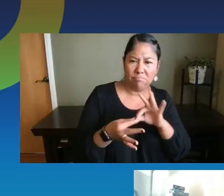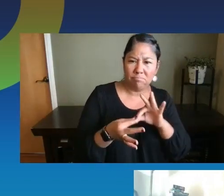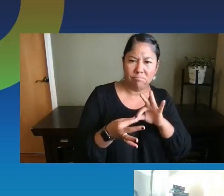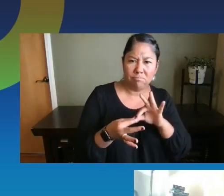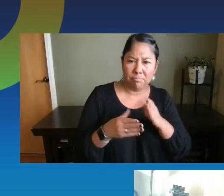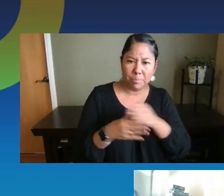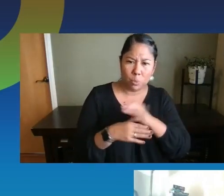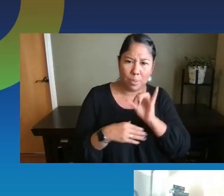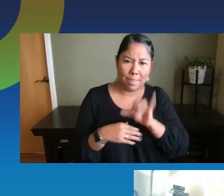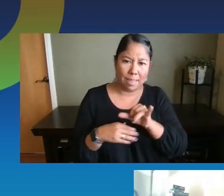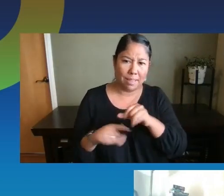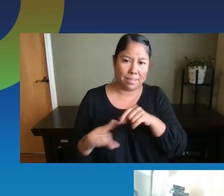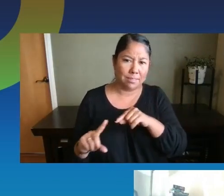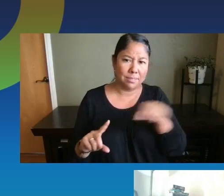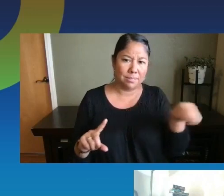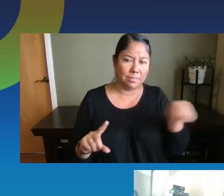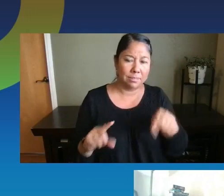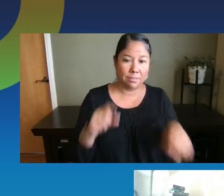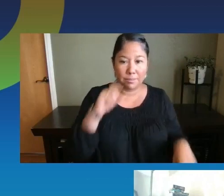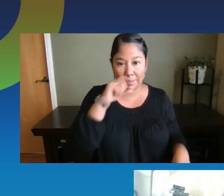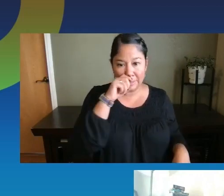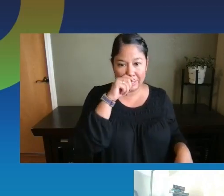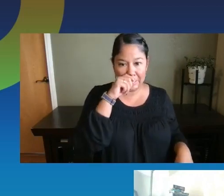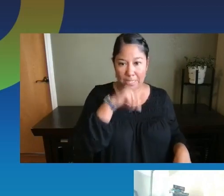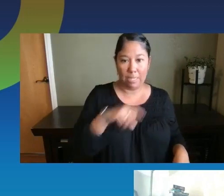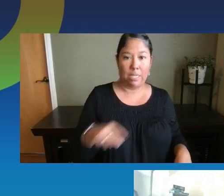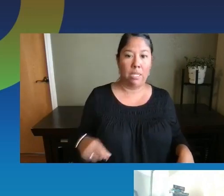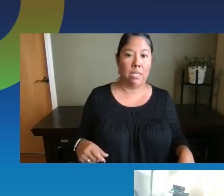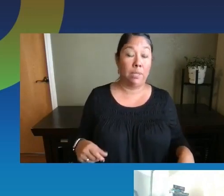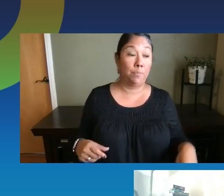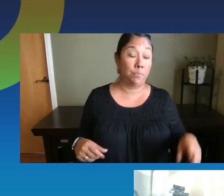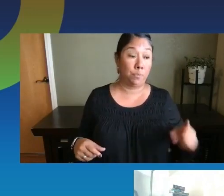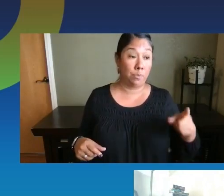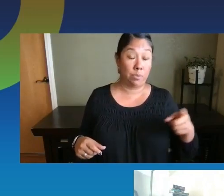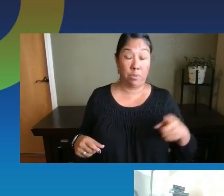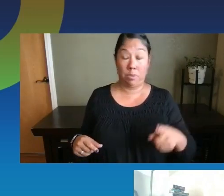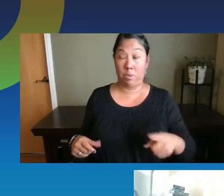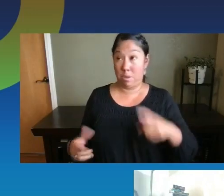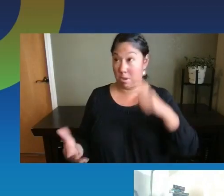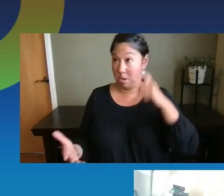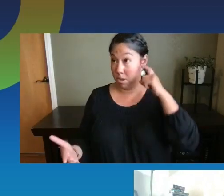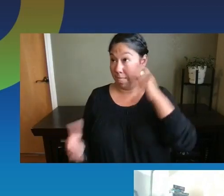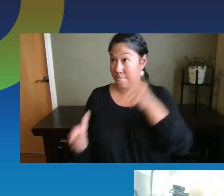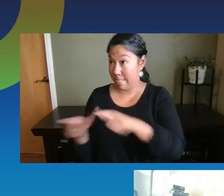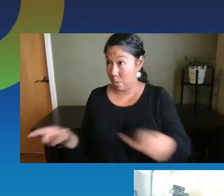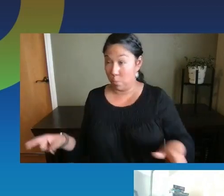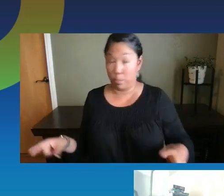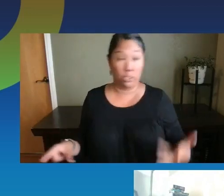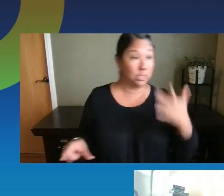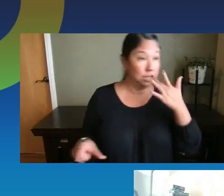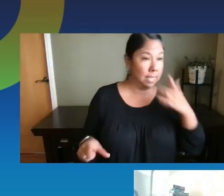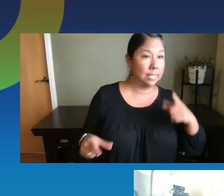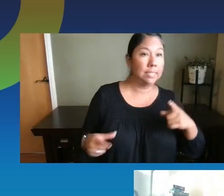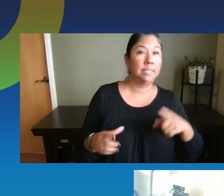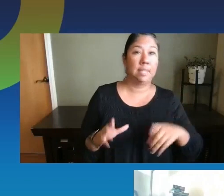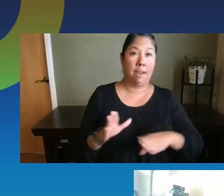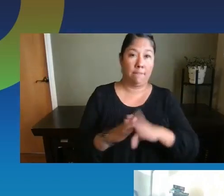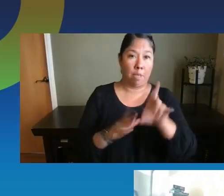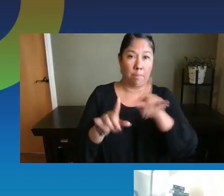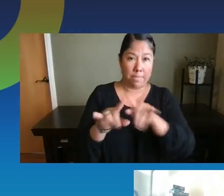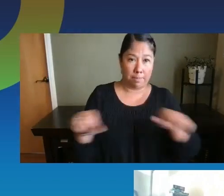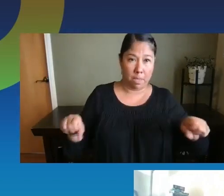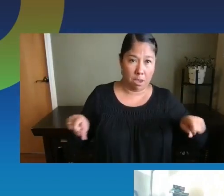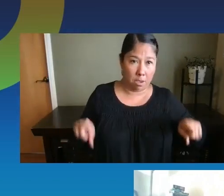there a, do those develop together, um, language and taste? I think is the question.